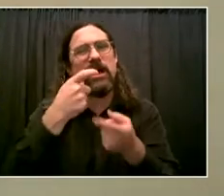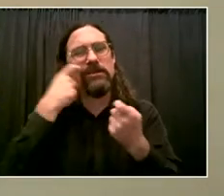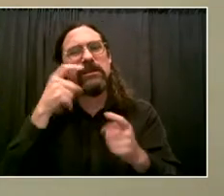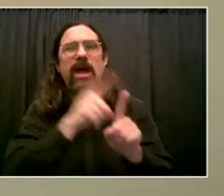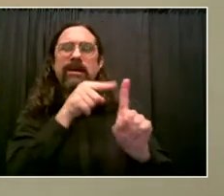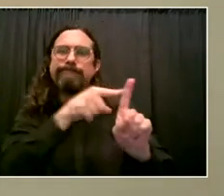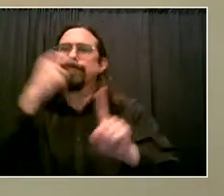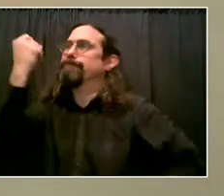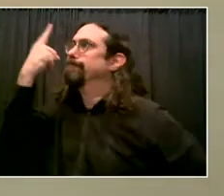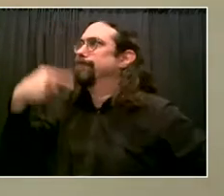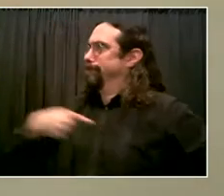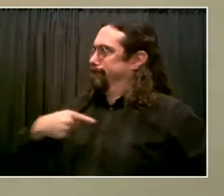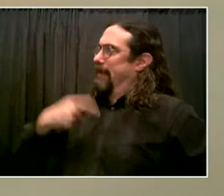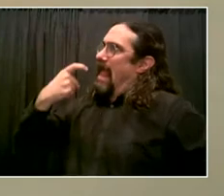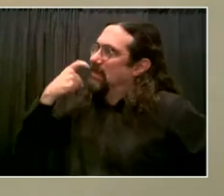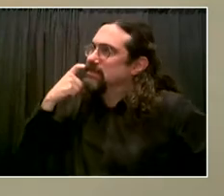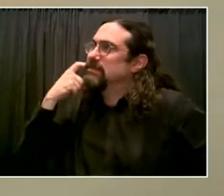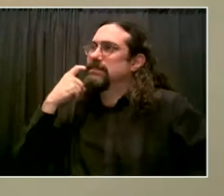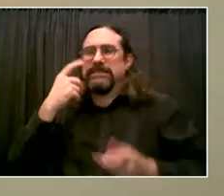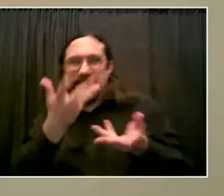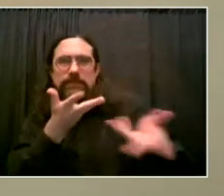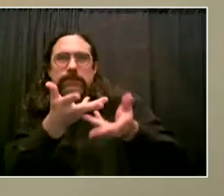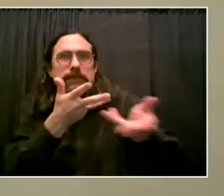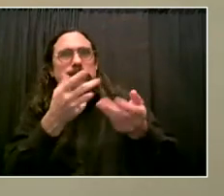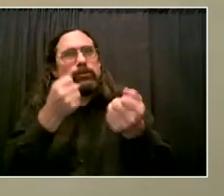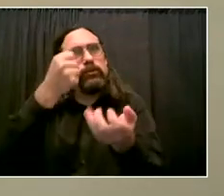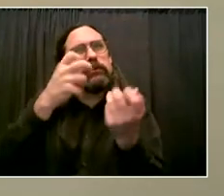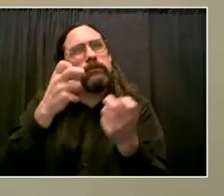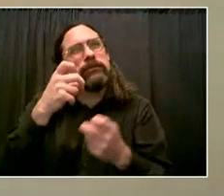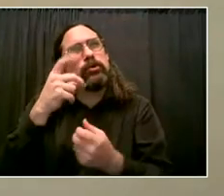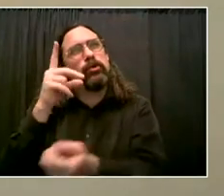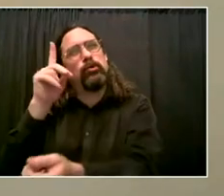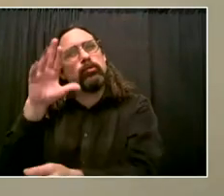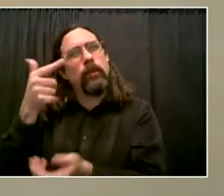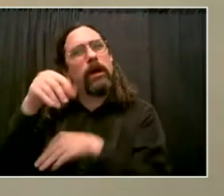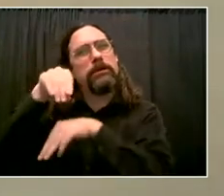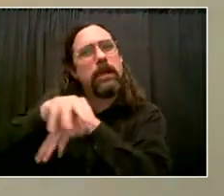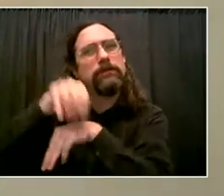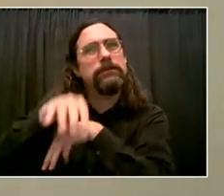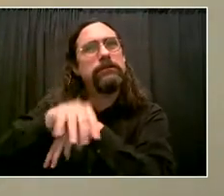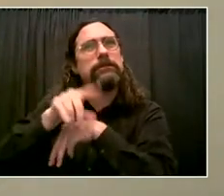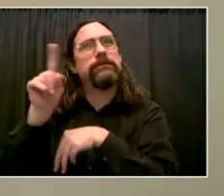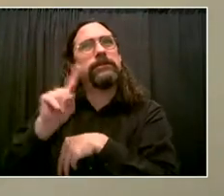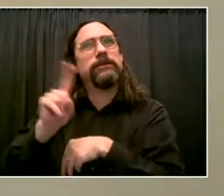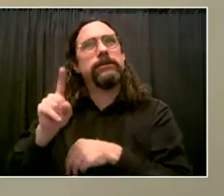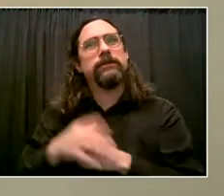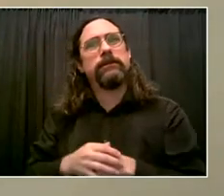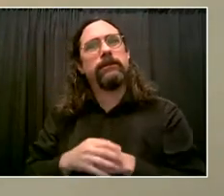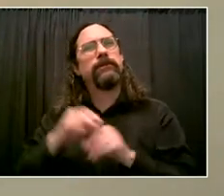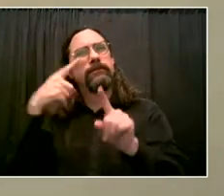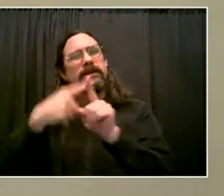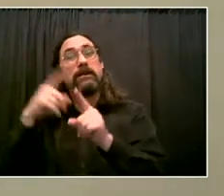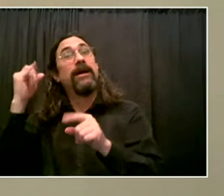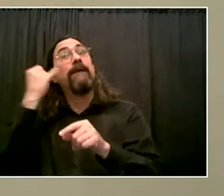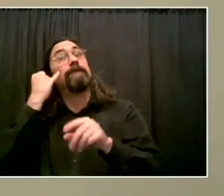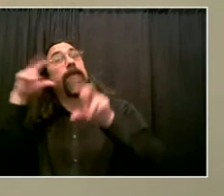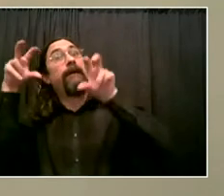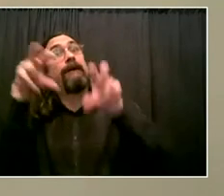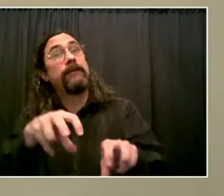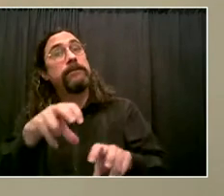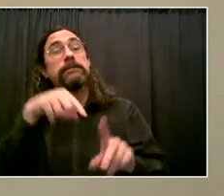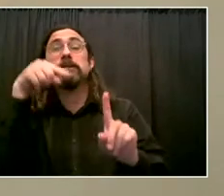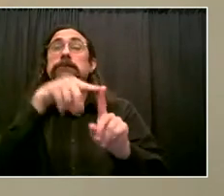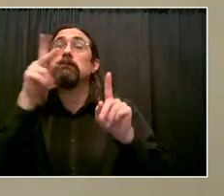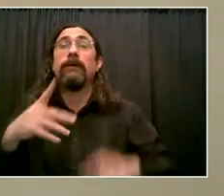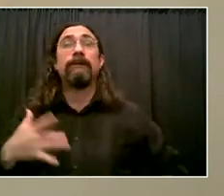curfew, et cetera, et cetera, to get you back. This is more about restoring a person to their fullness, to the full potential that garbage may be. So for